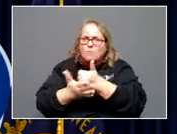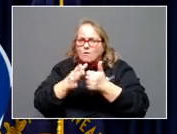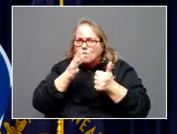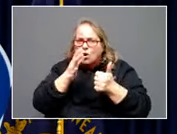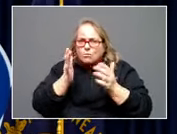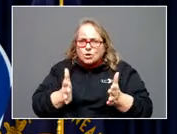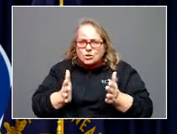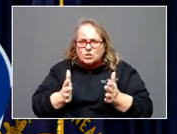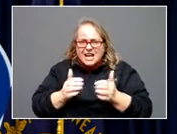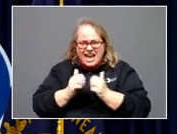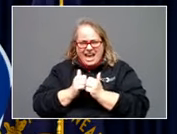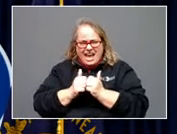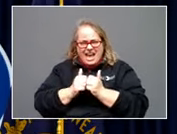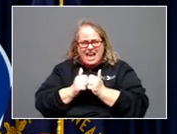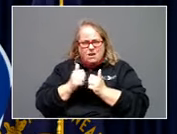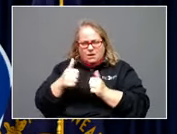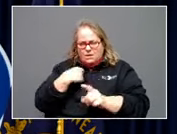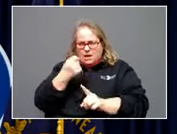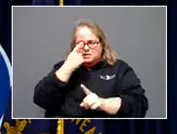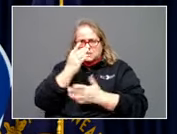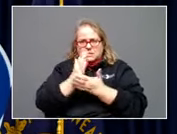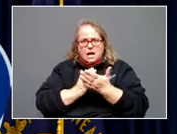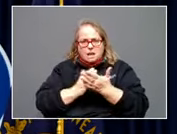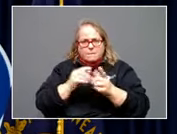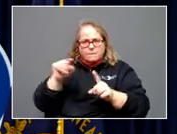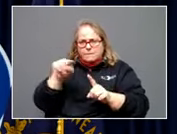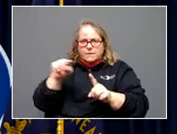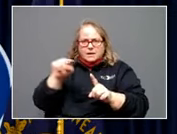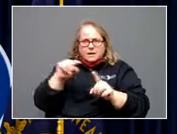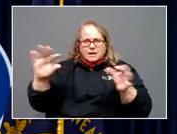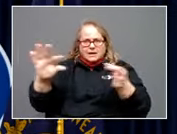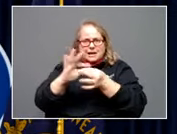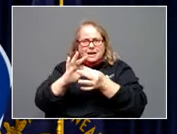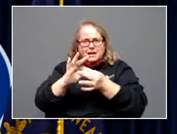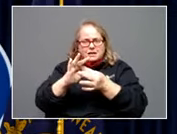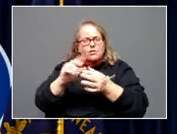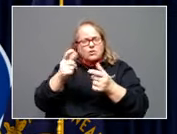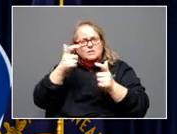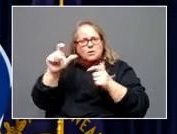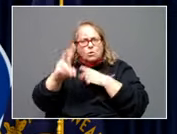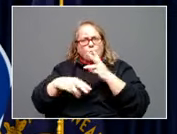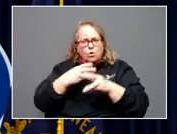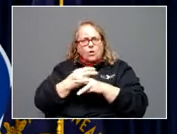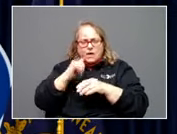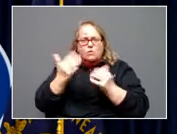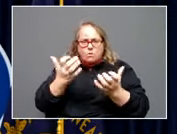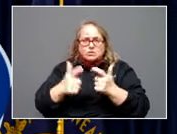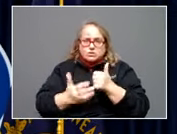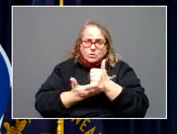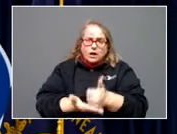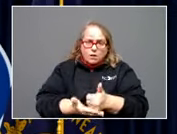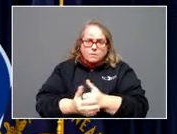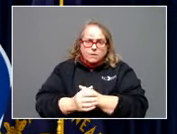our arms around some of those pieces, I believe that there's a whole big world that wants to help. All right.